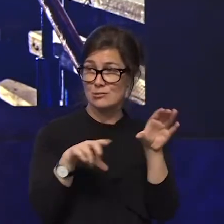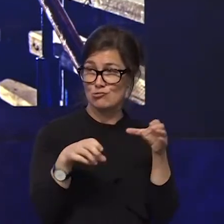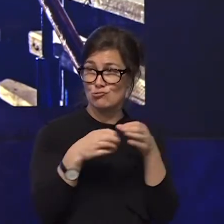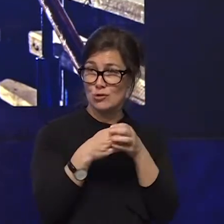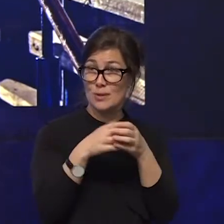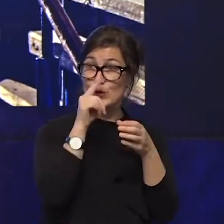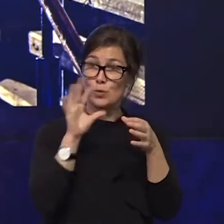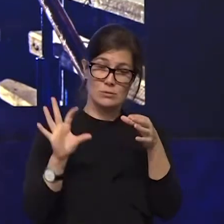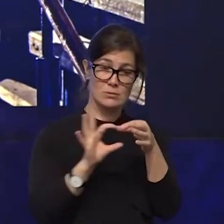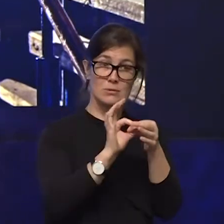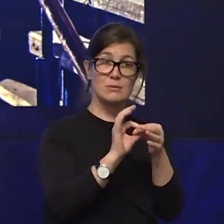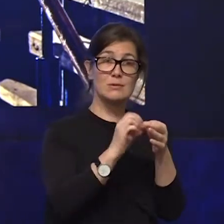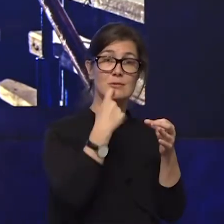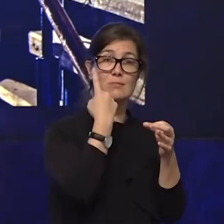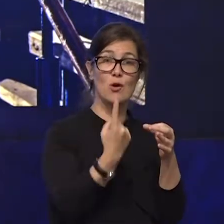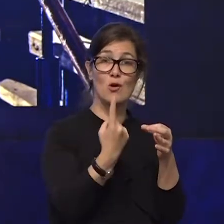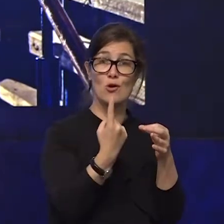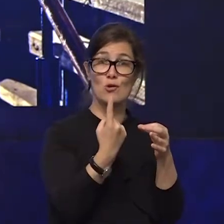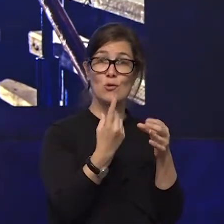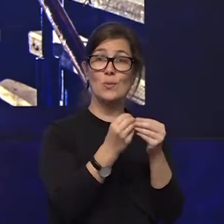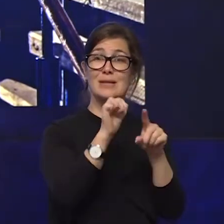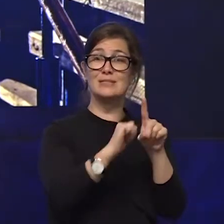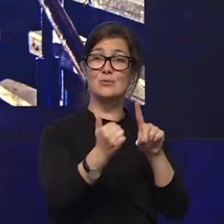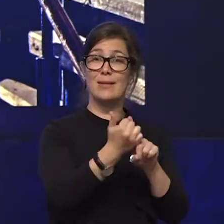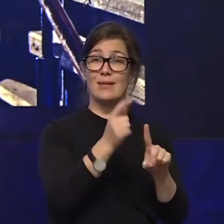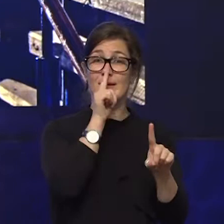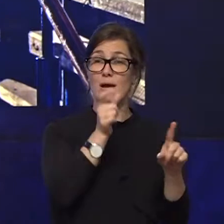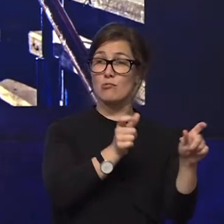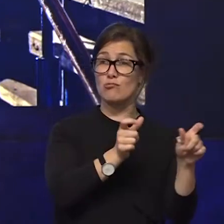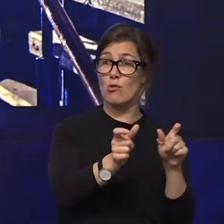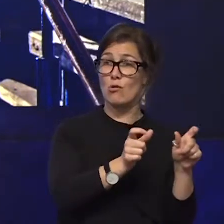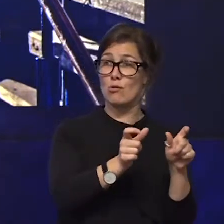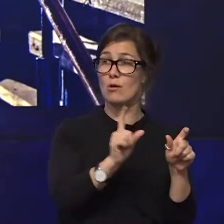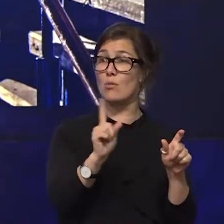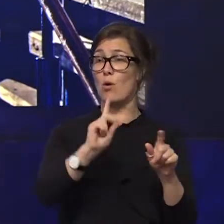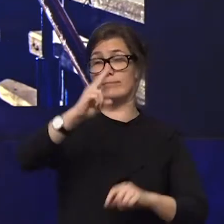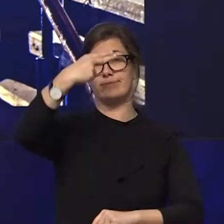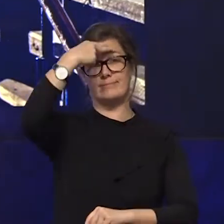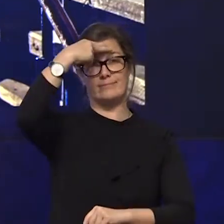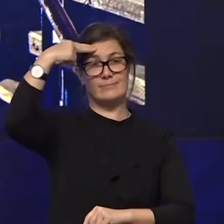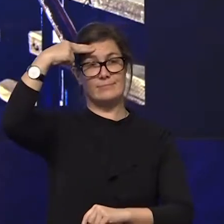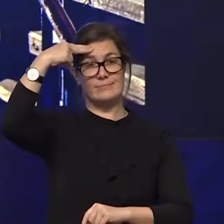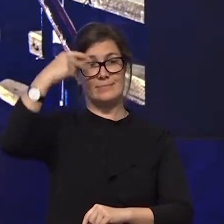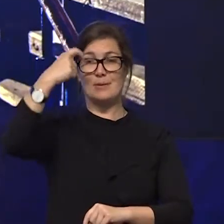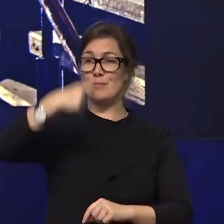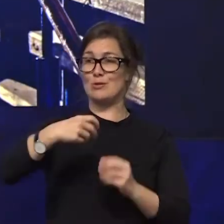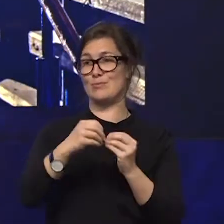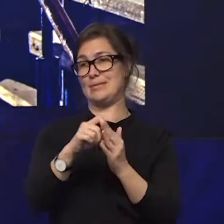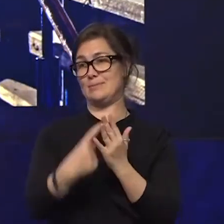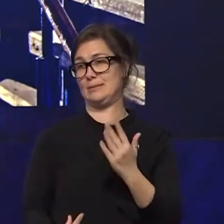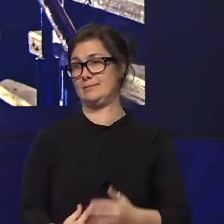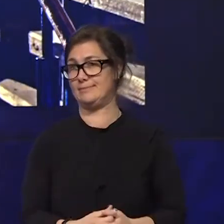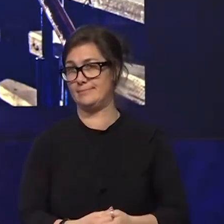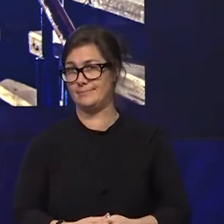completely beyond your control is that of being labeled a person with disability